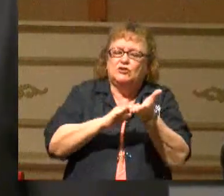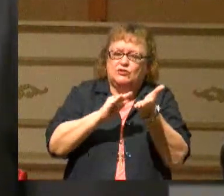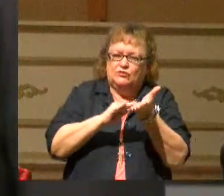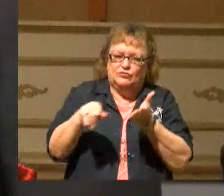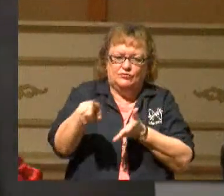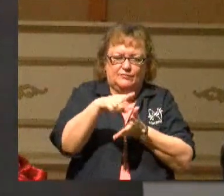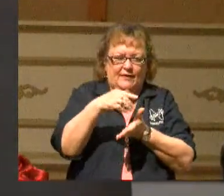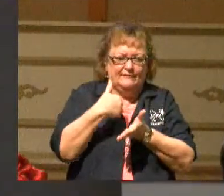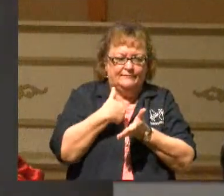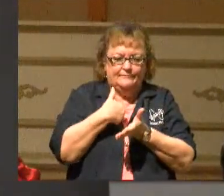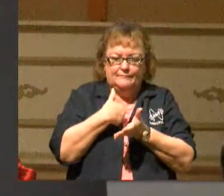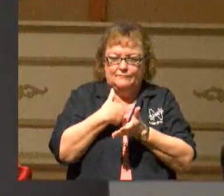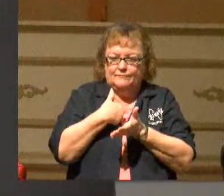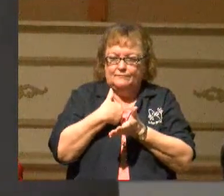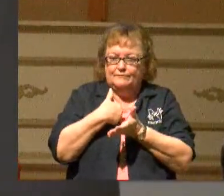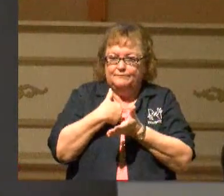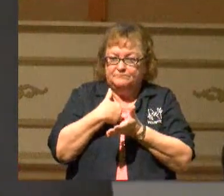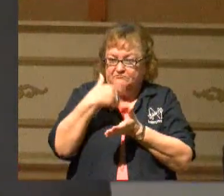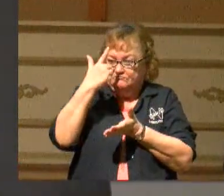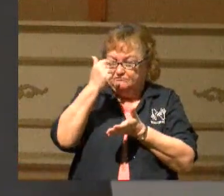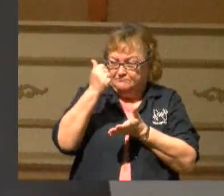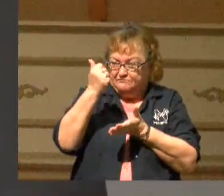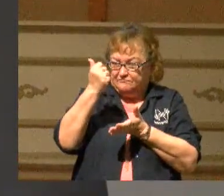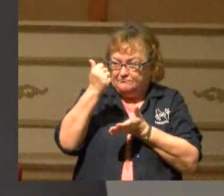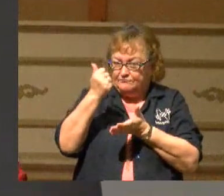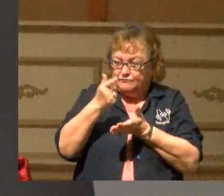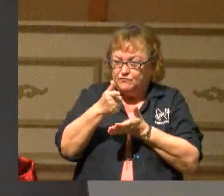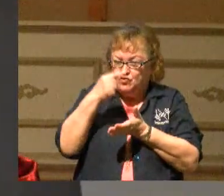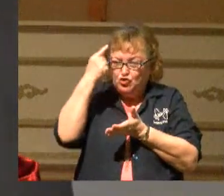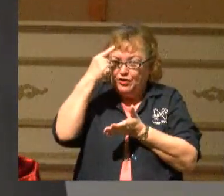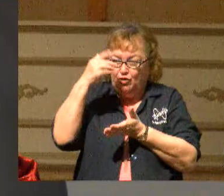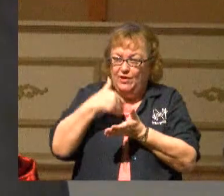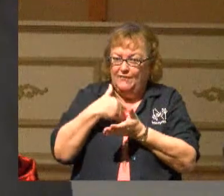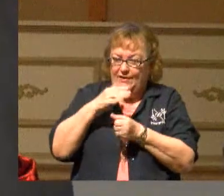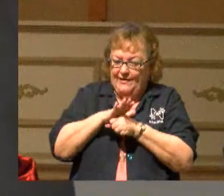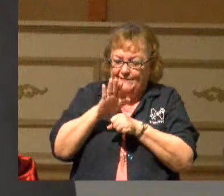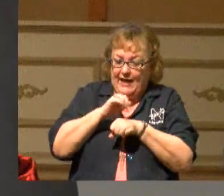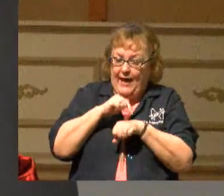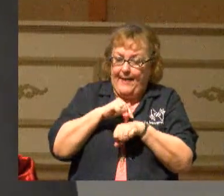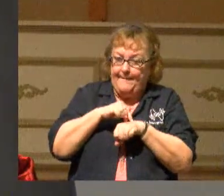Is it because you think you have enough time?